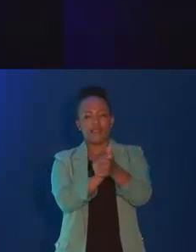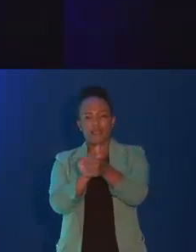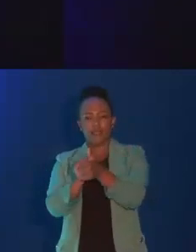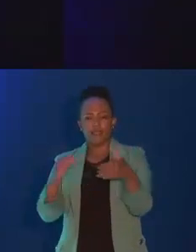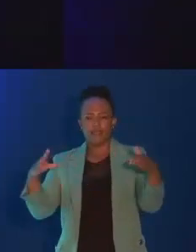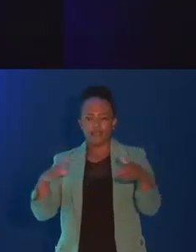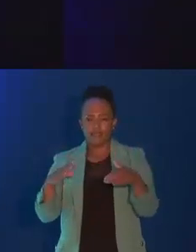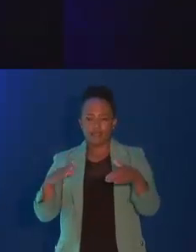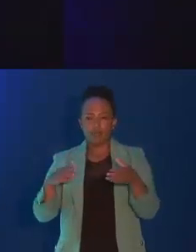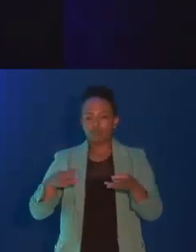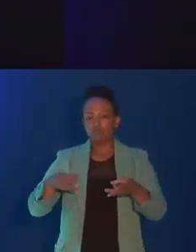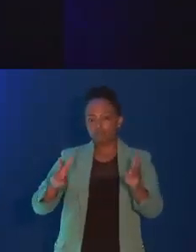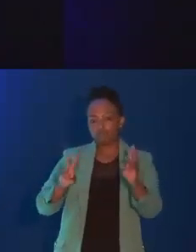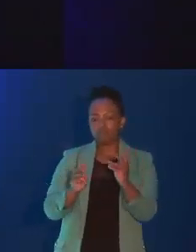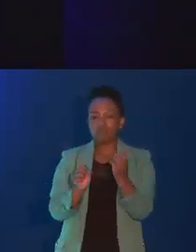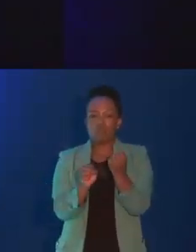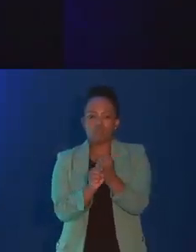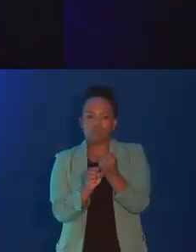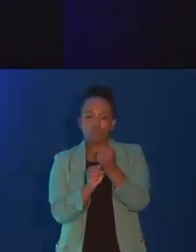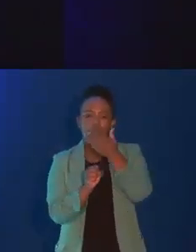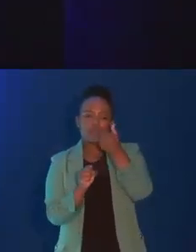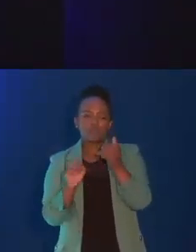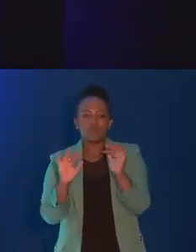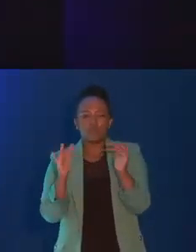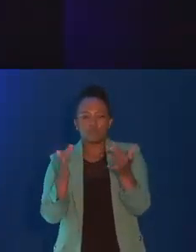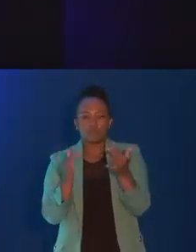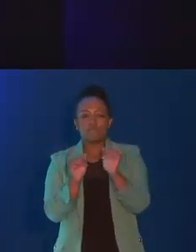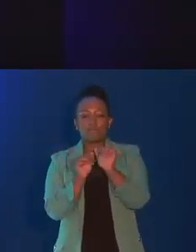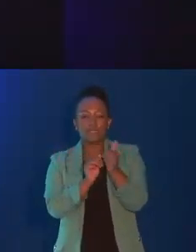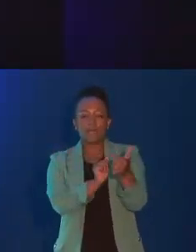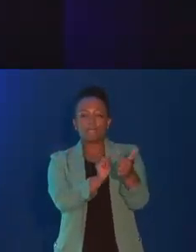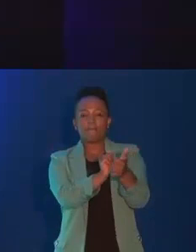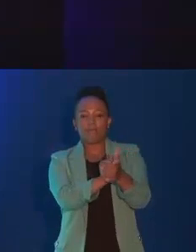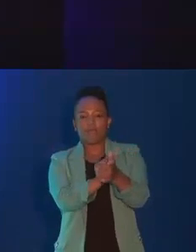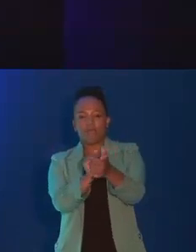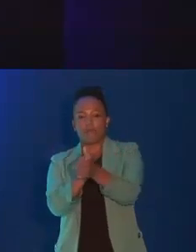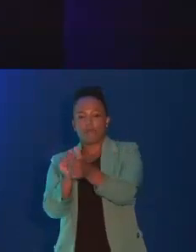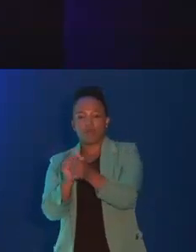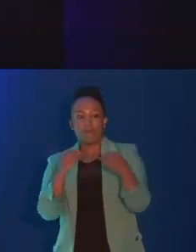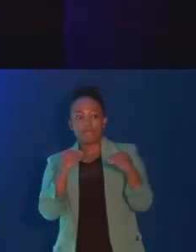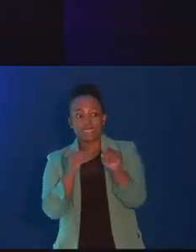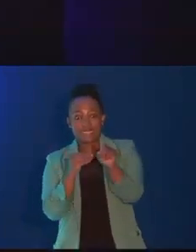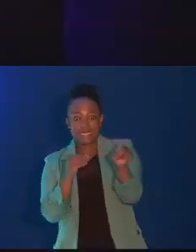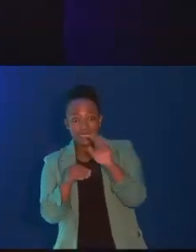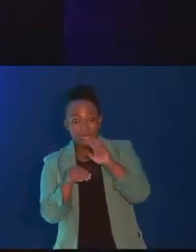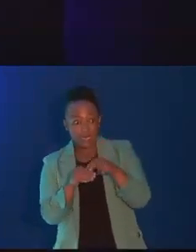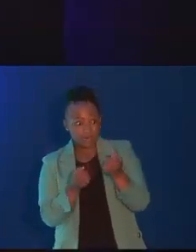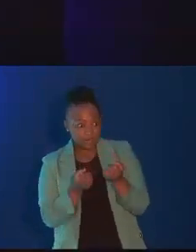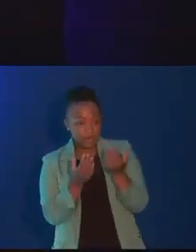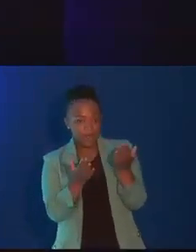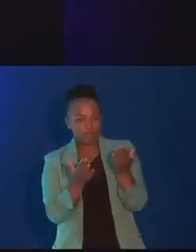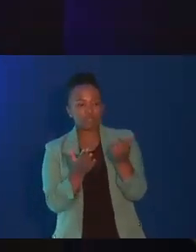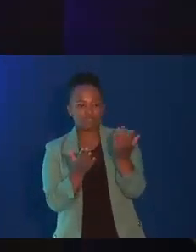that seems to work best is partnering with the corporates that need the supplies. This